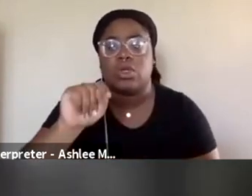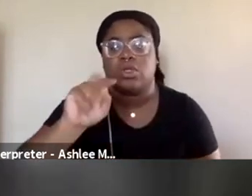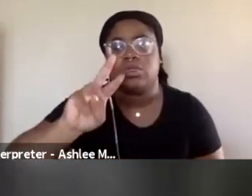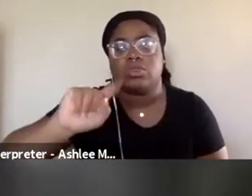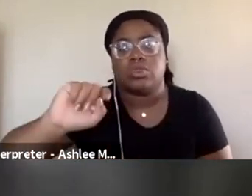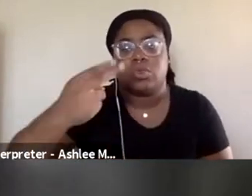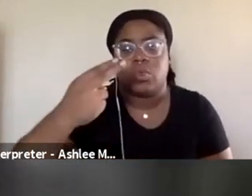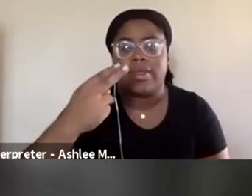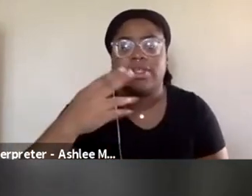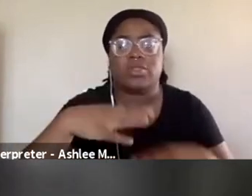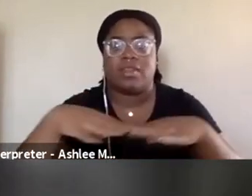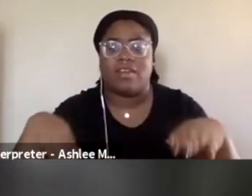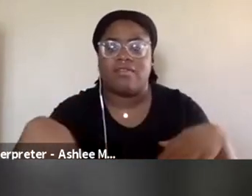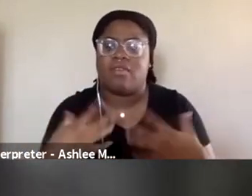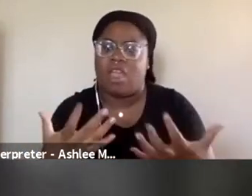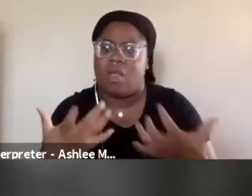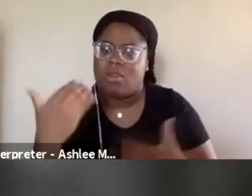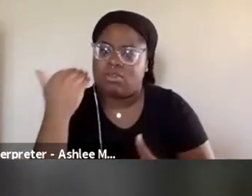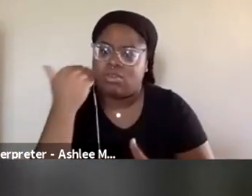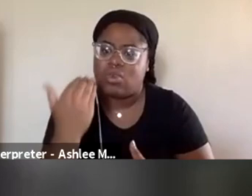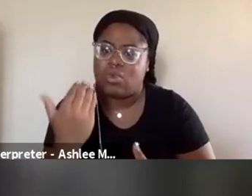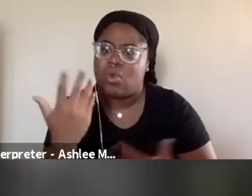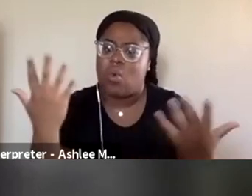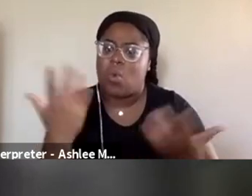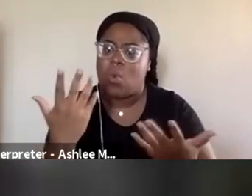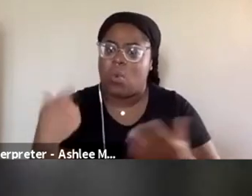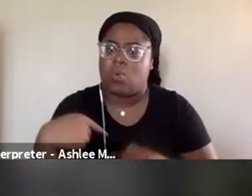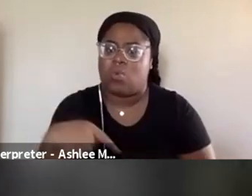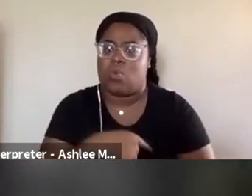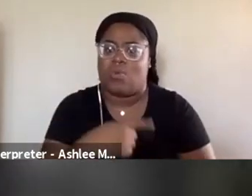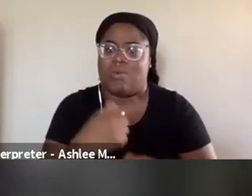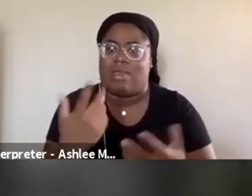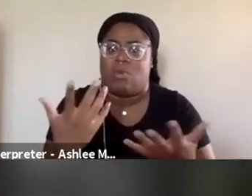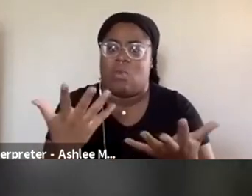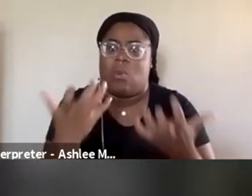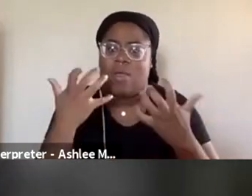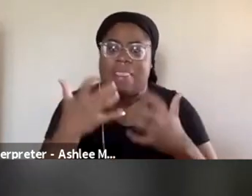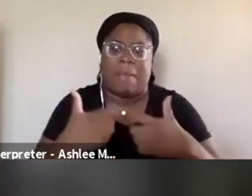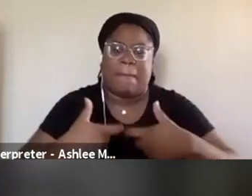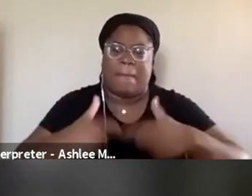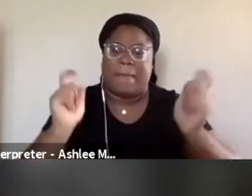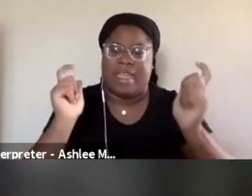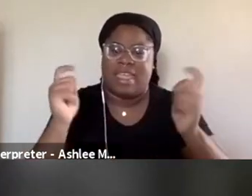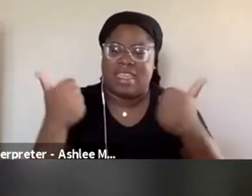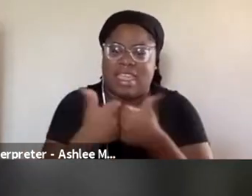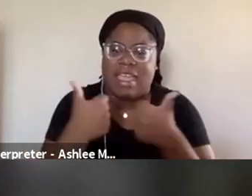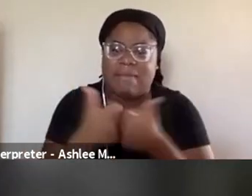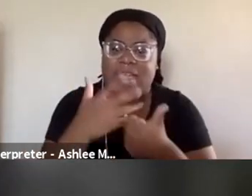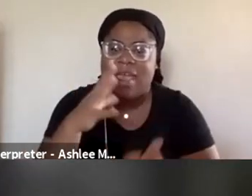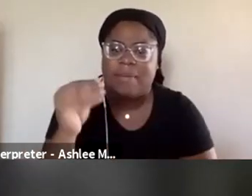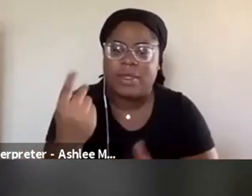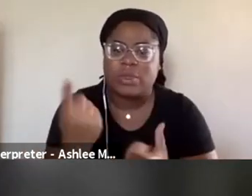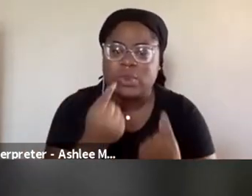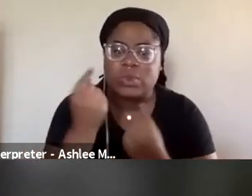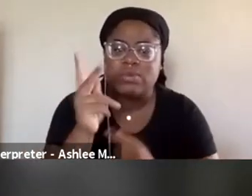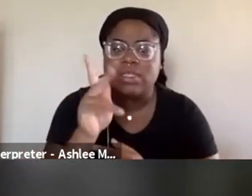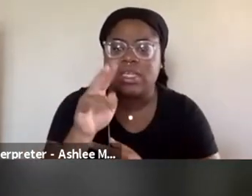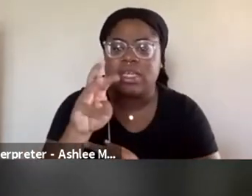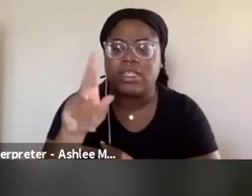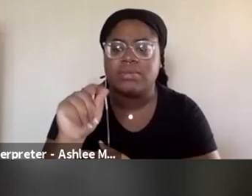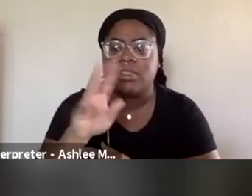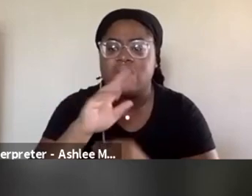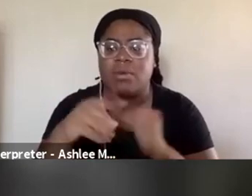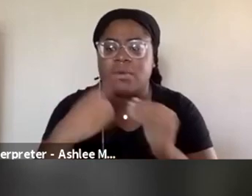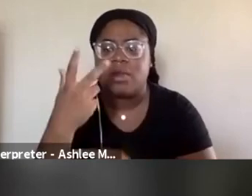but I would like to know, you know, what do we want the big gaming companies to do? Because Shauna talked a lot about investment, but